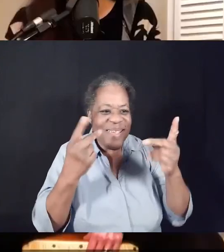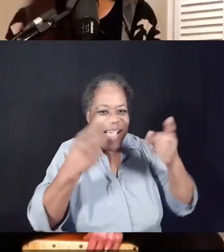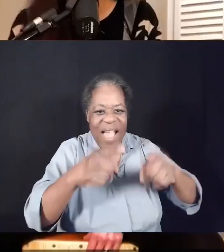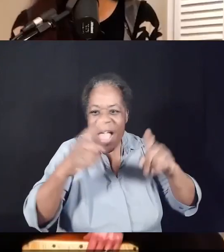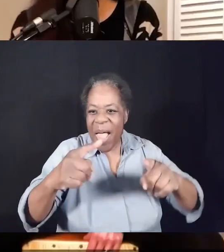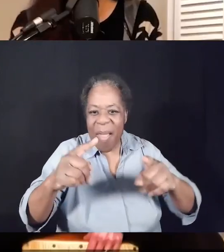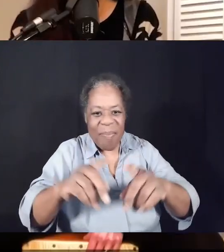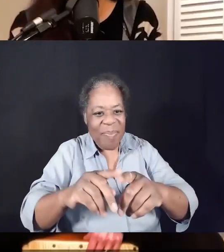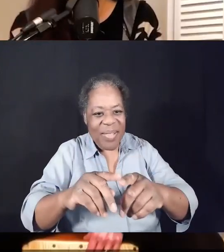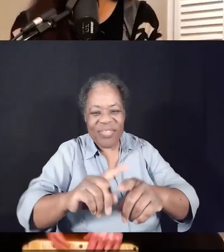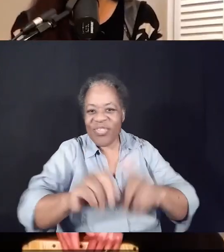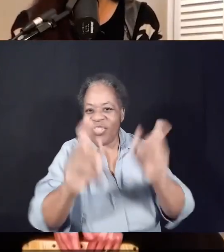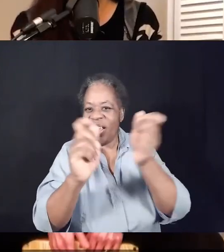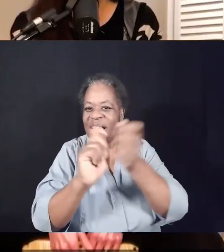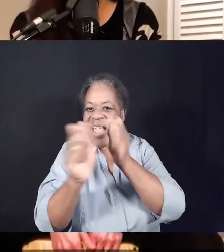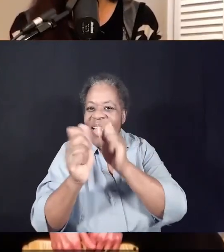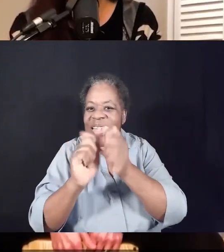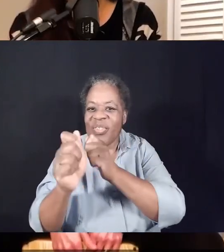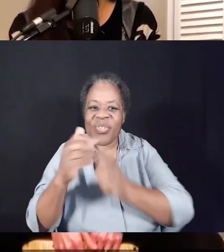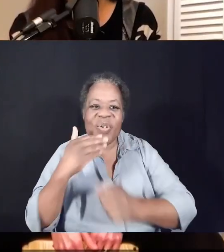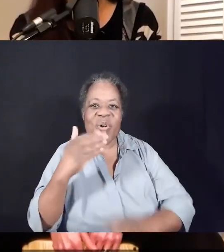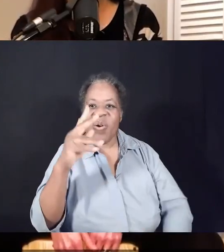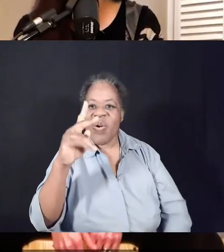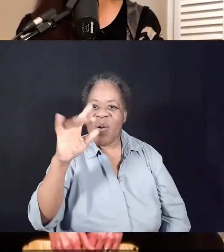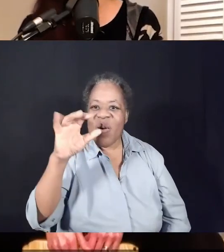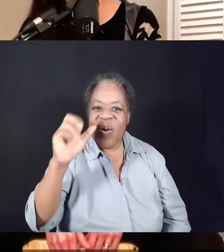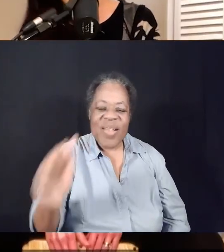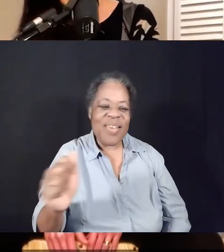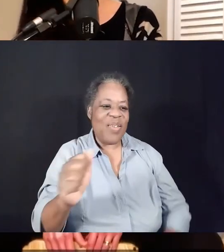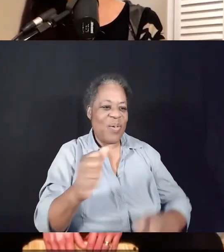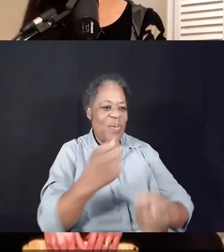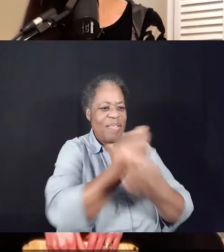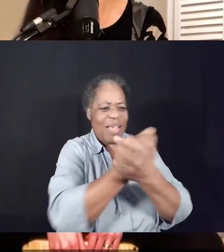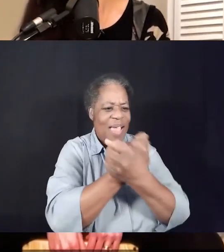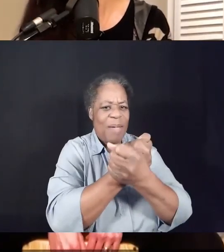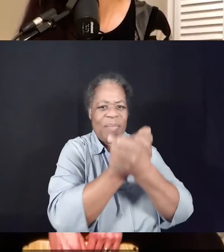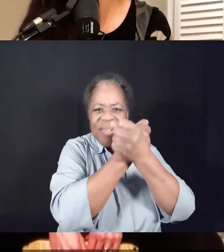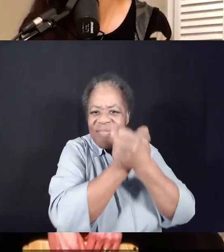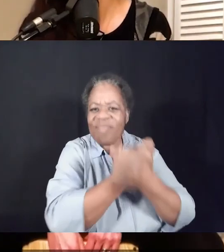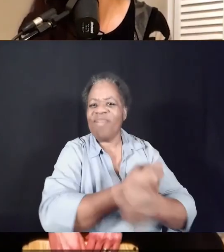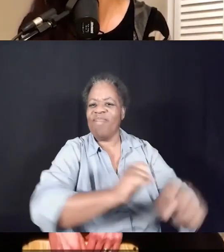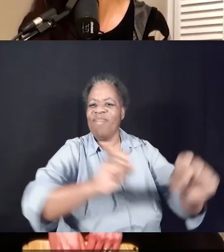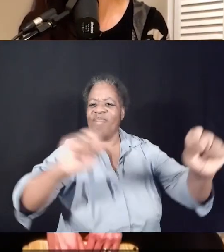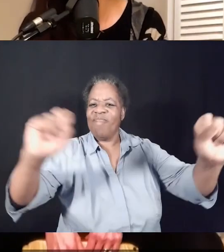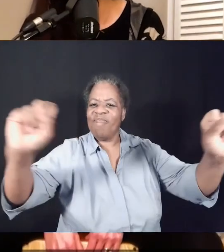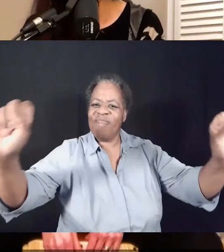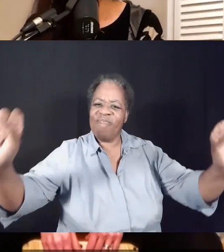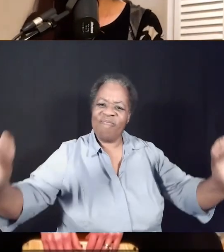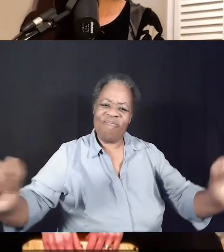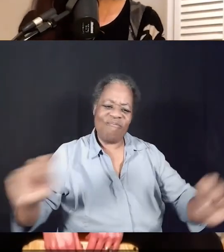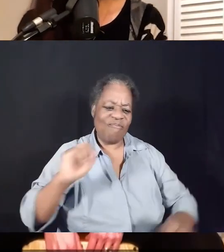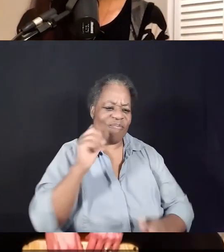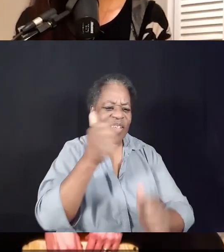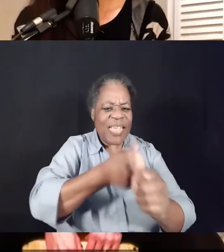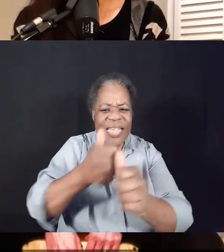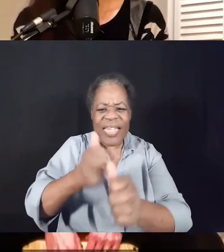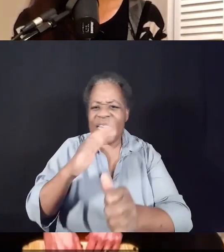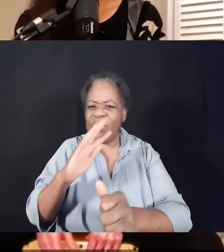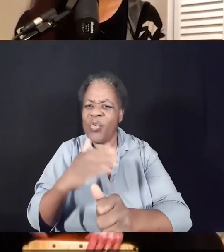There's good news for the captive, proclamation for every soul.